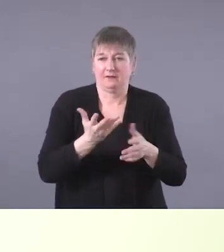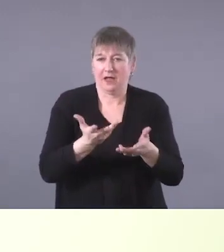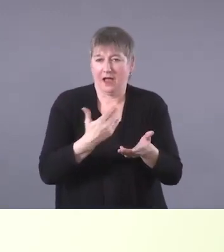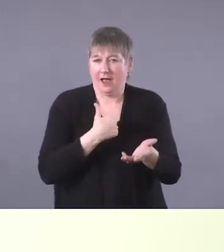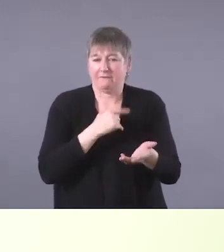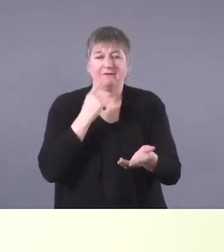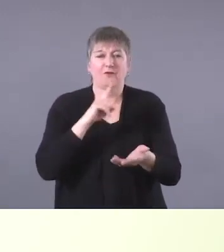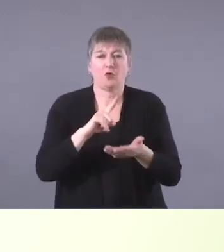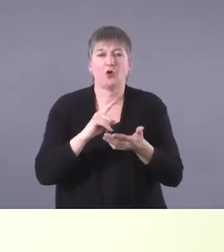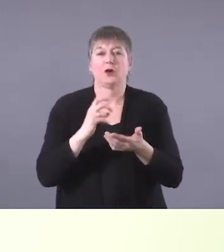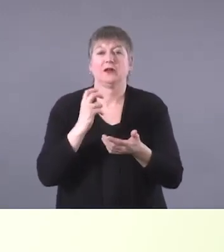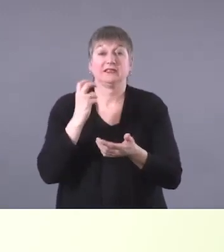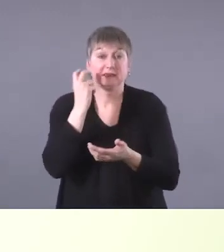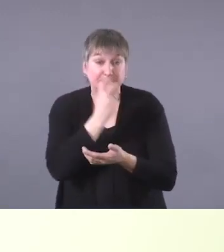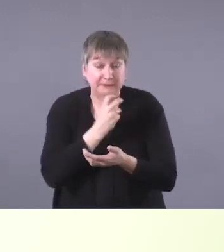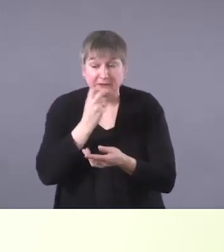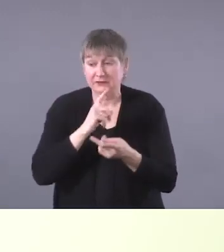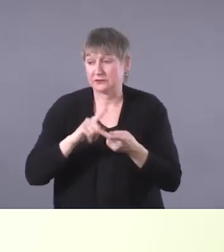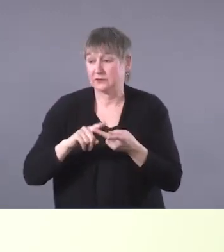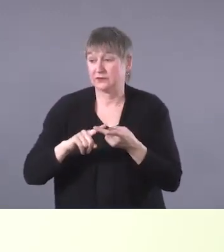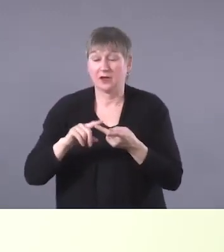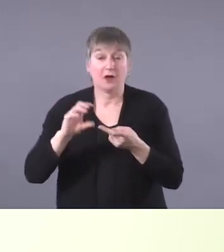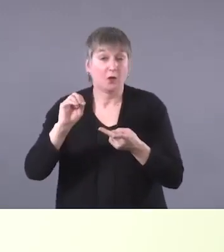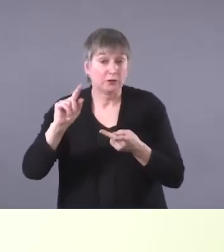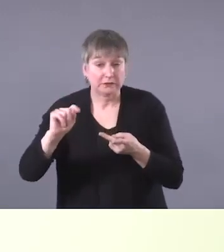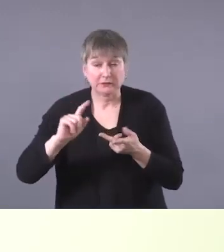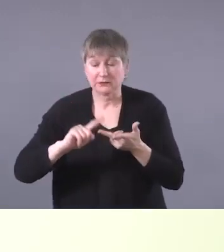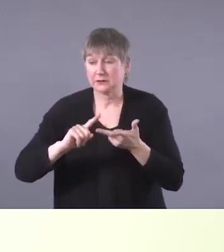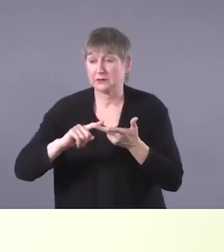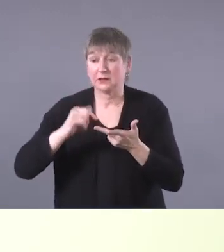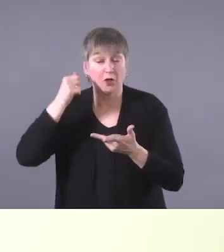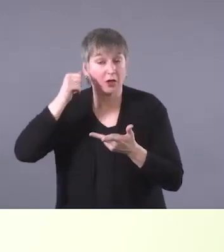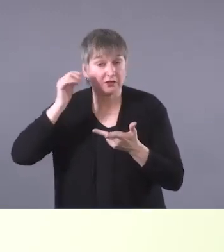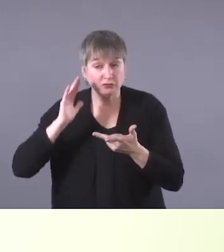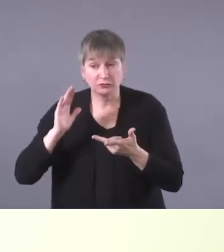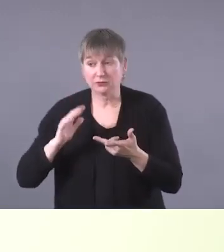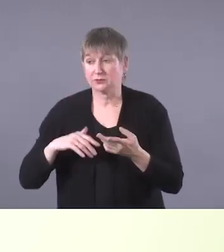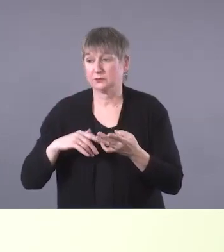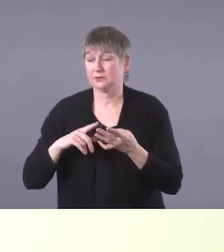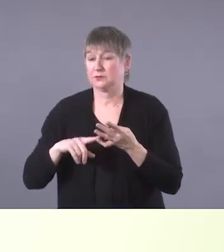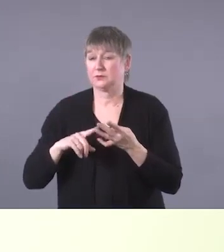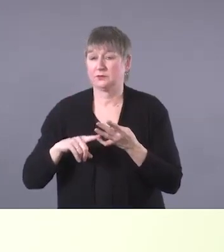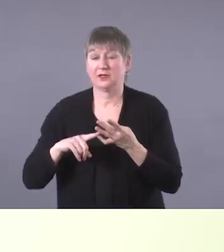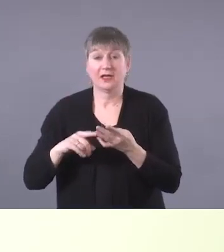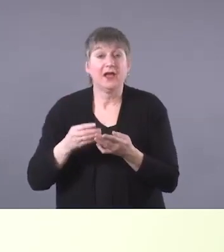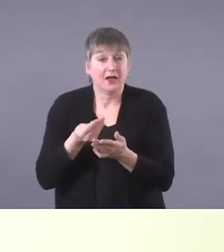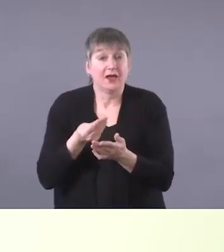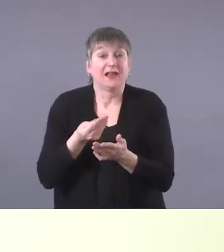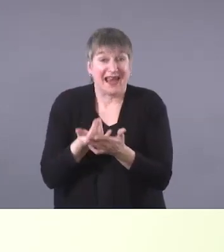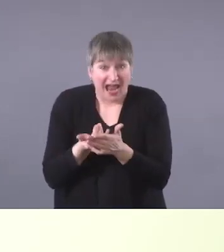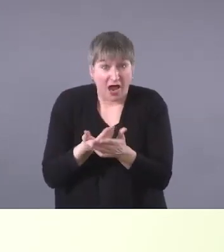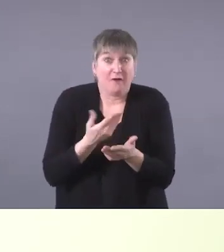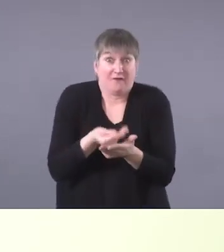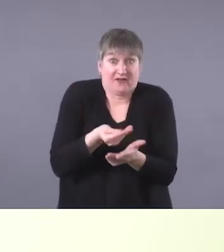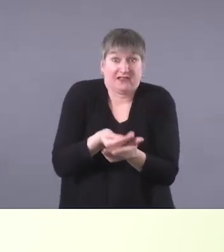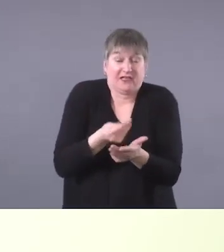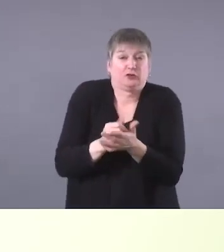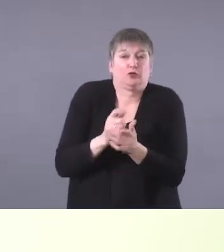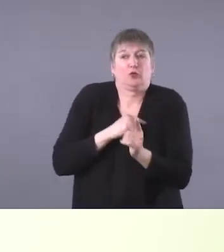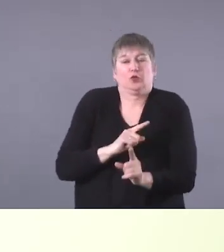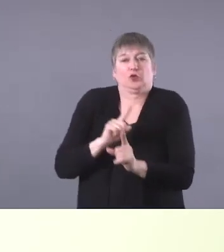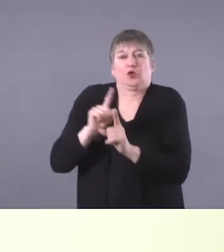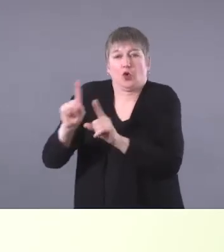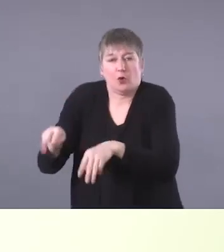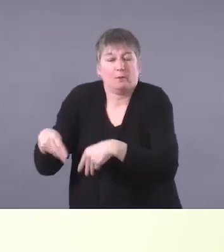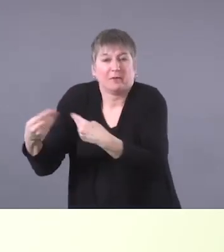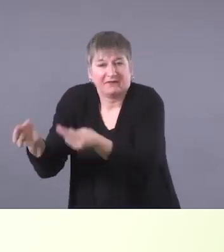speech pathologists, occupational therapists, audiologists, um, that funding has allowed them to deliver services in